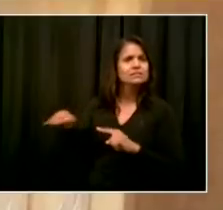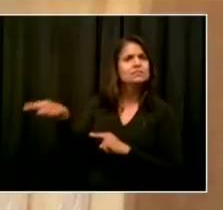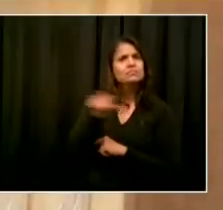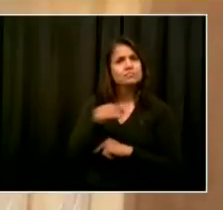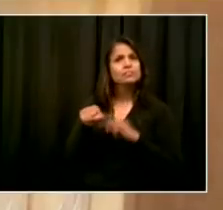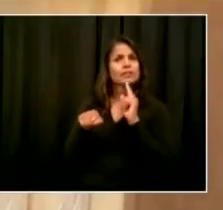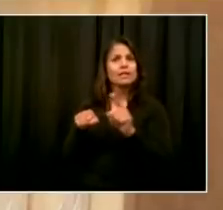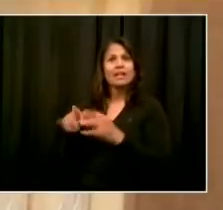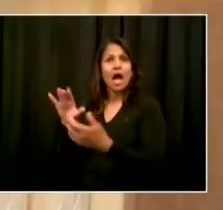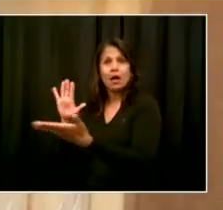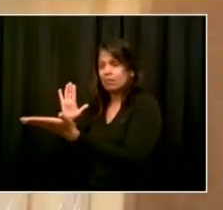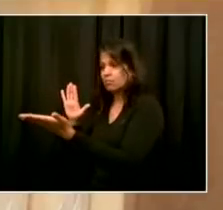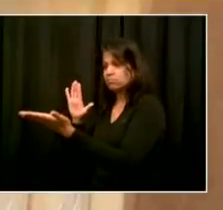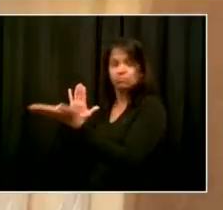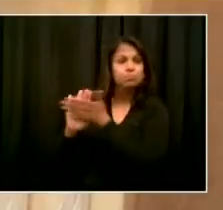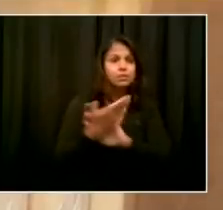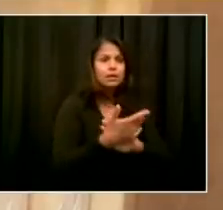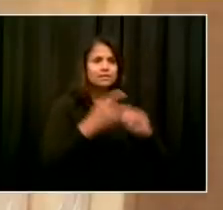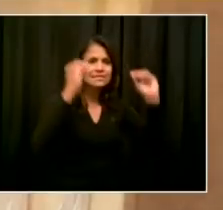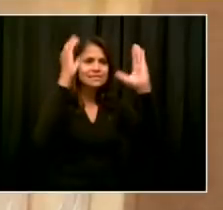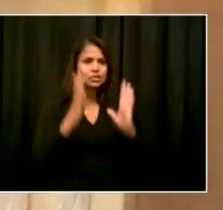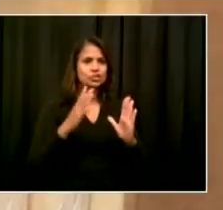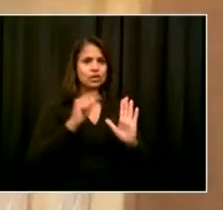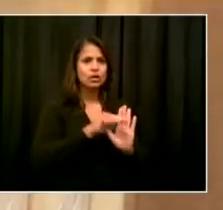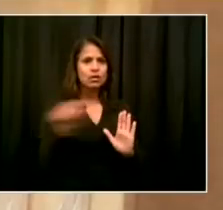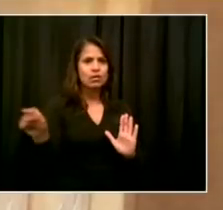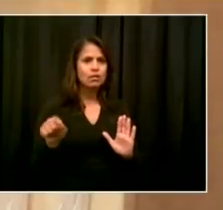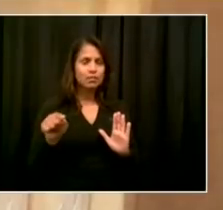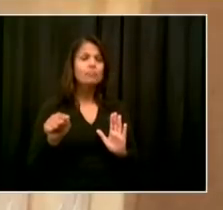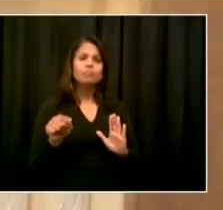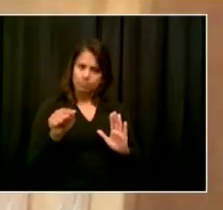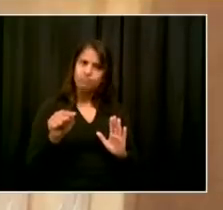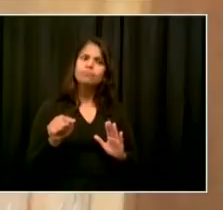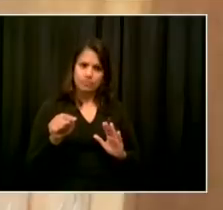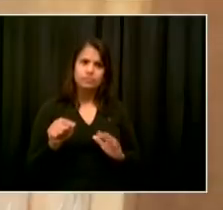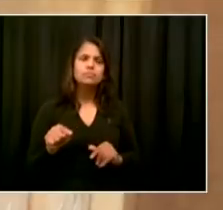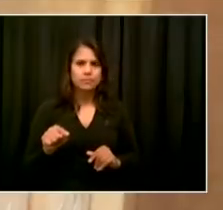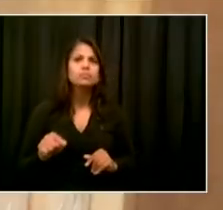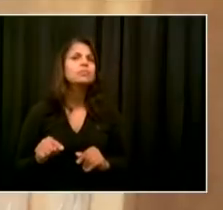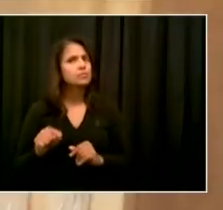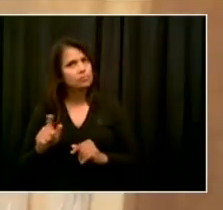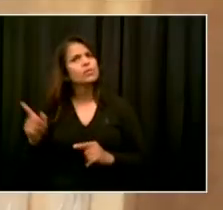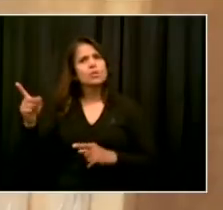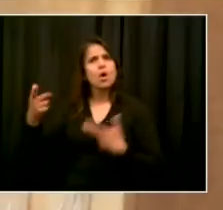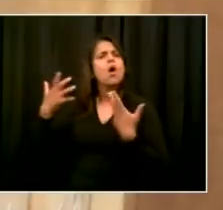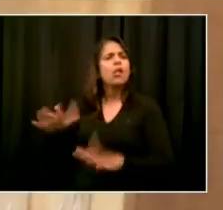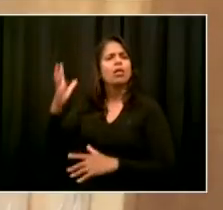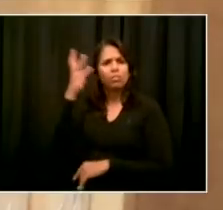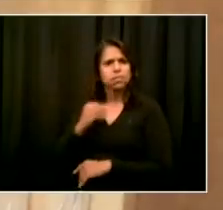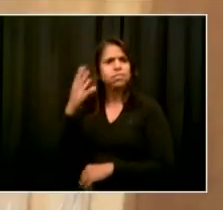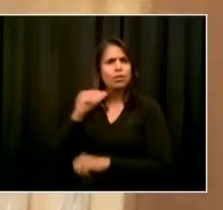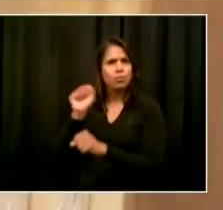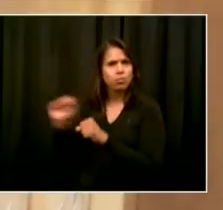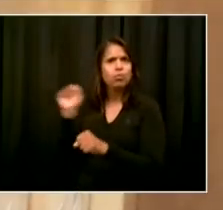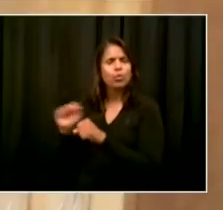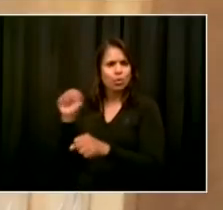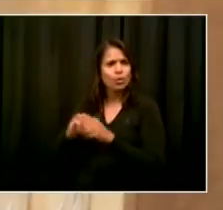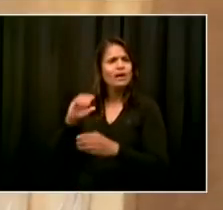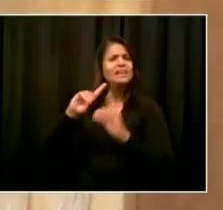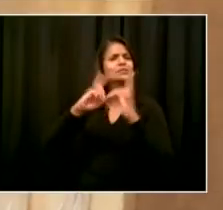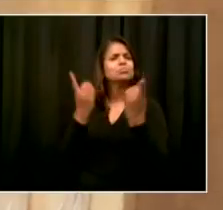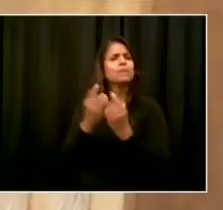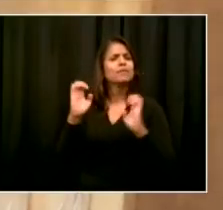weren't good things or aren't good things. It's just a matter of prioritizing what we need to prioritize right here and right now.